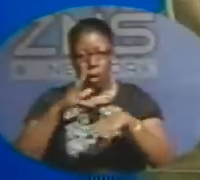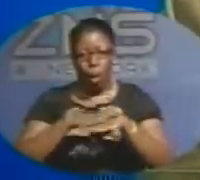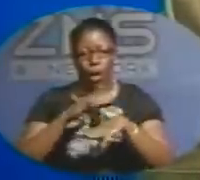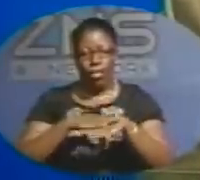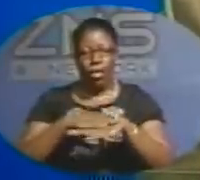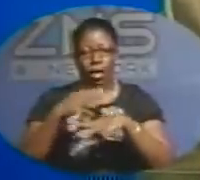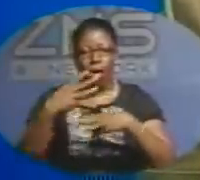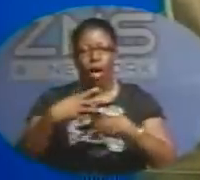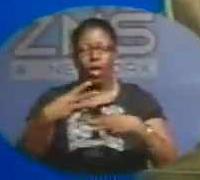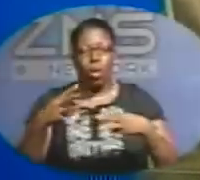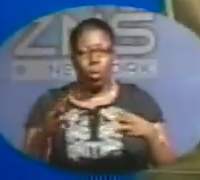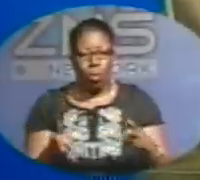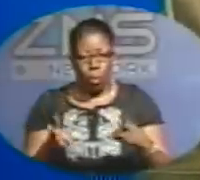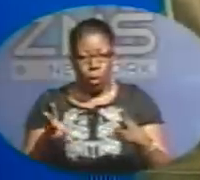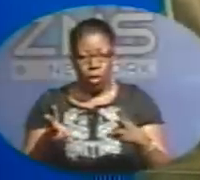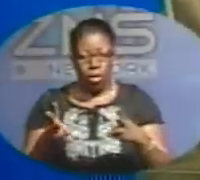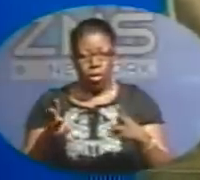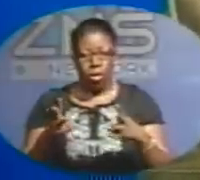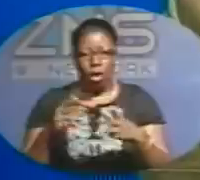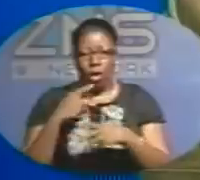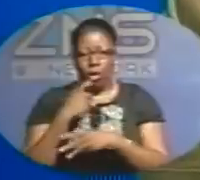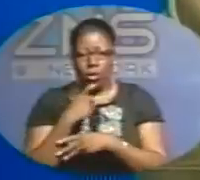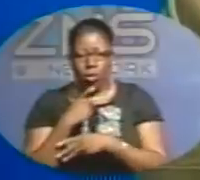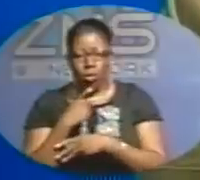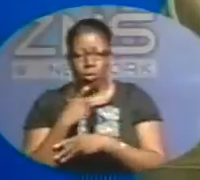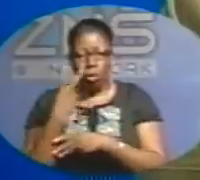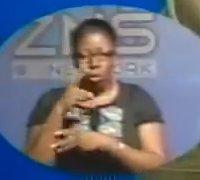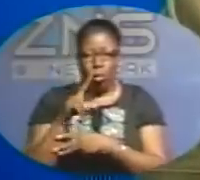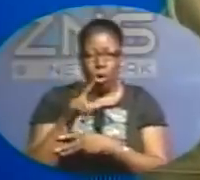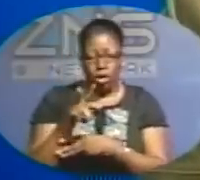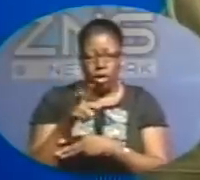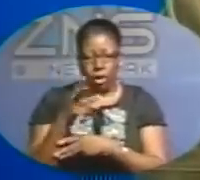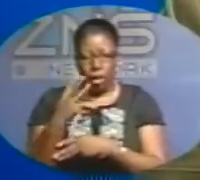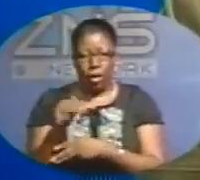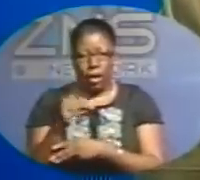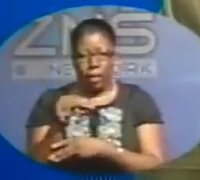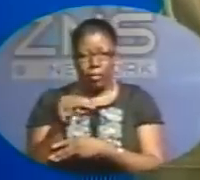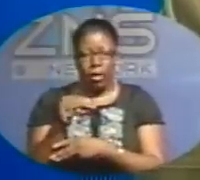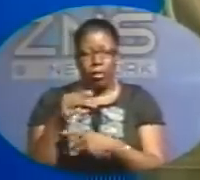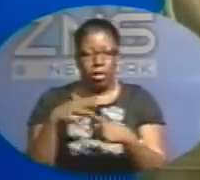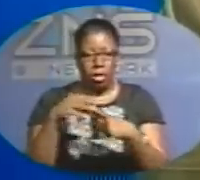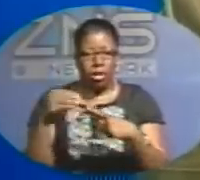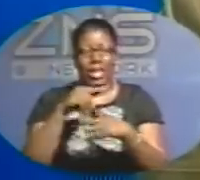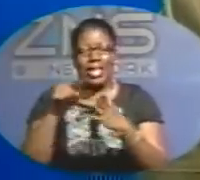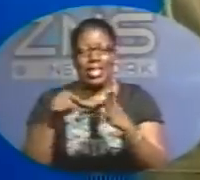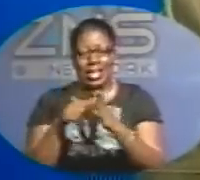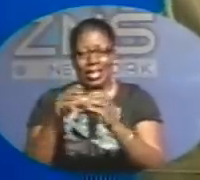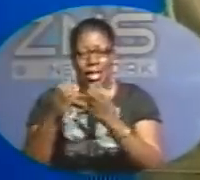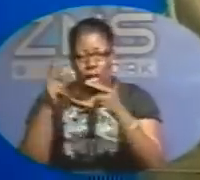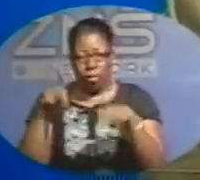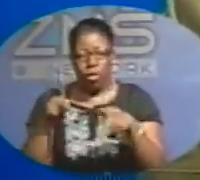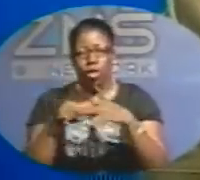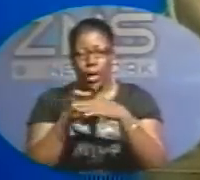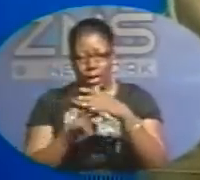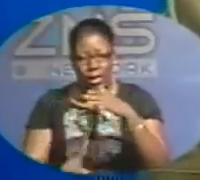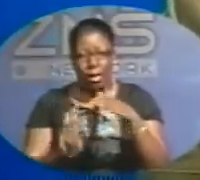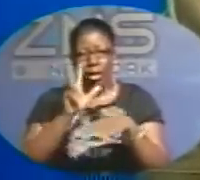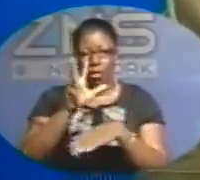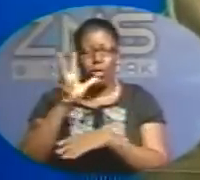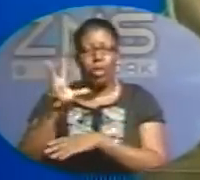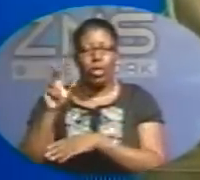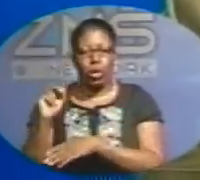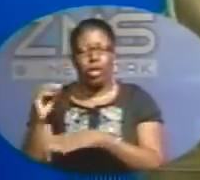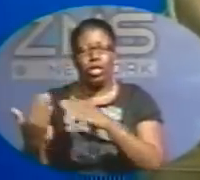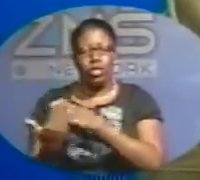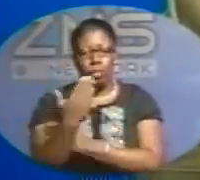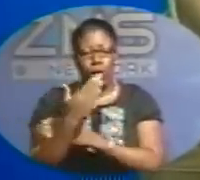we have additional officers who are watching persons who are in custody. More specifically, in this case, the person who escaped at 3.30 this morning